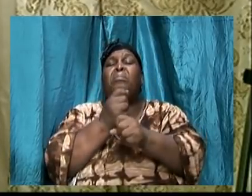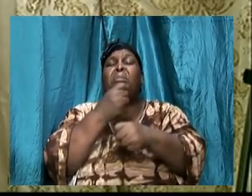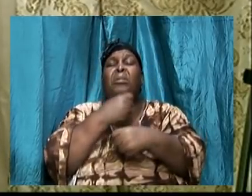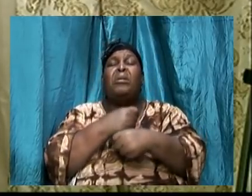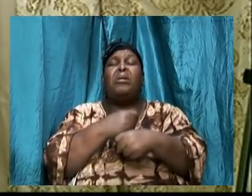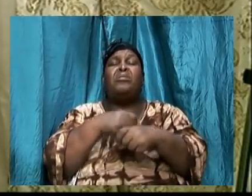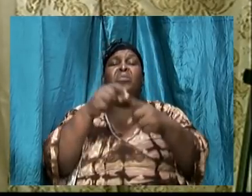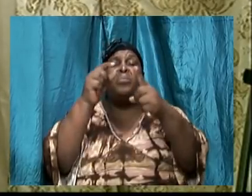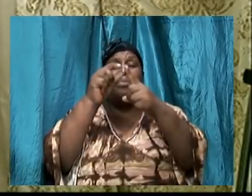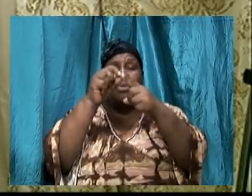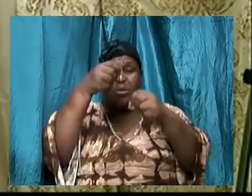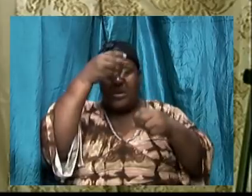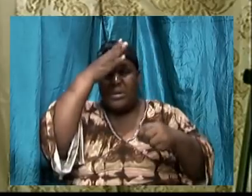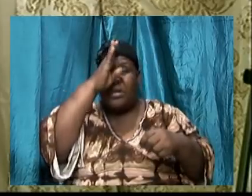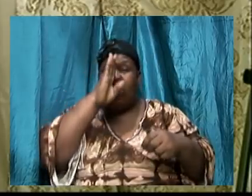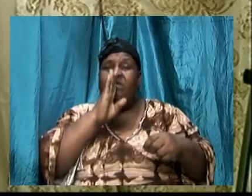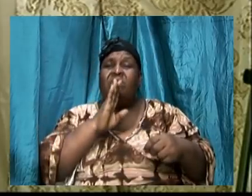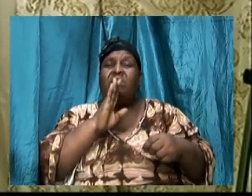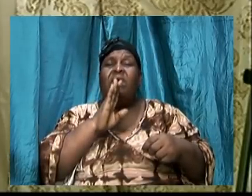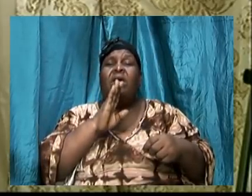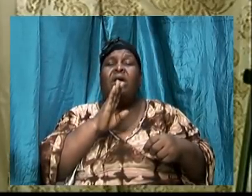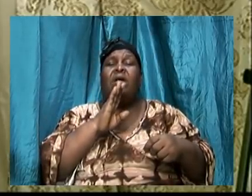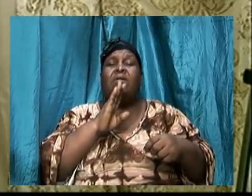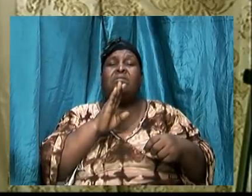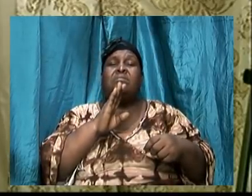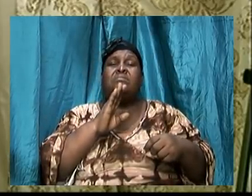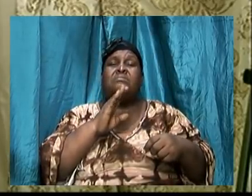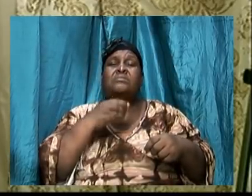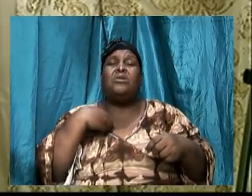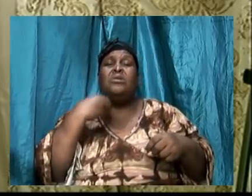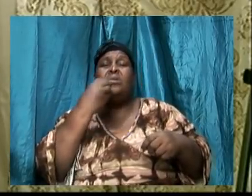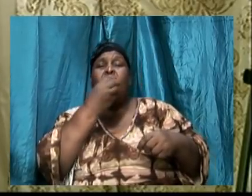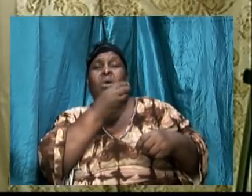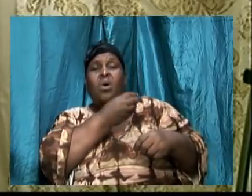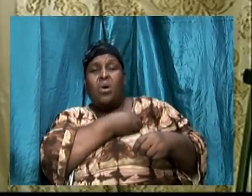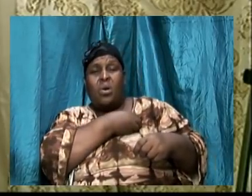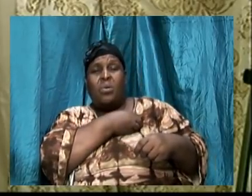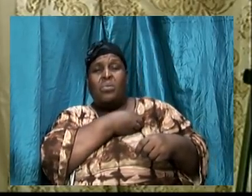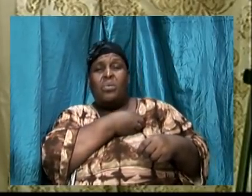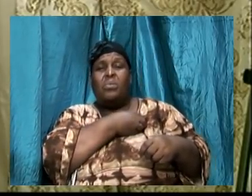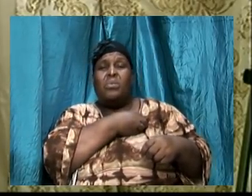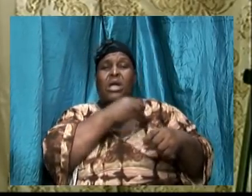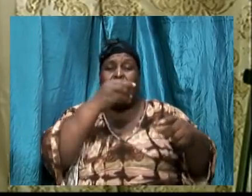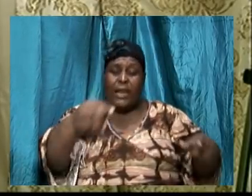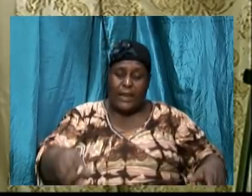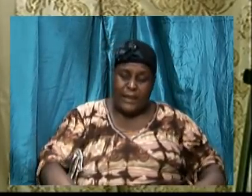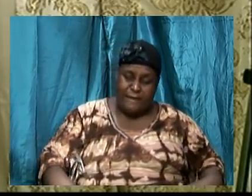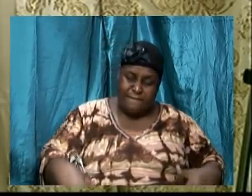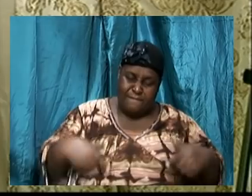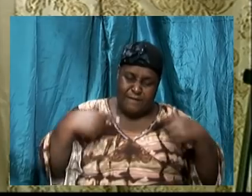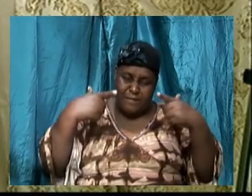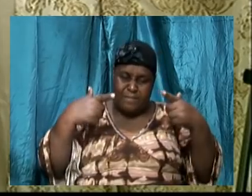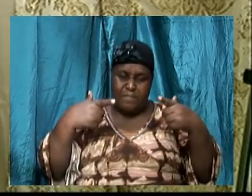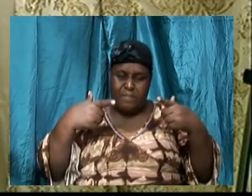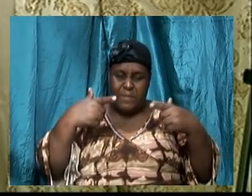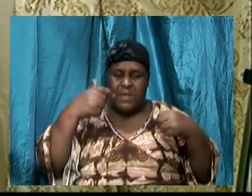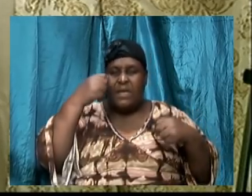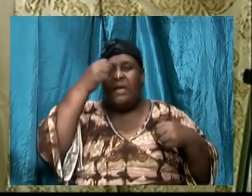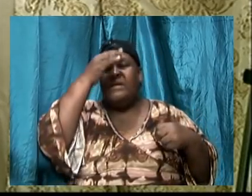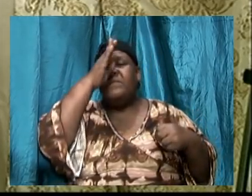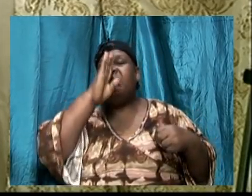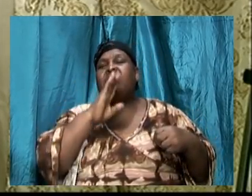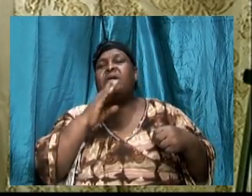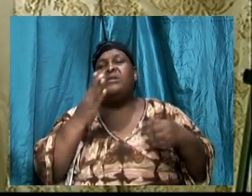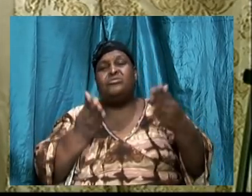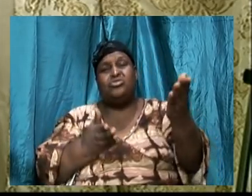of Almighty God. I am happy that the God that we serve is full of mercy, full of compassion. He is long